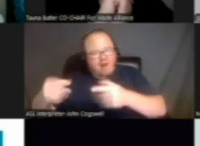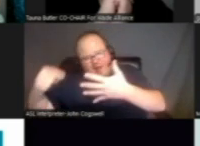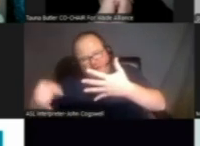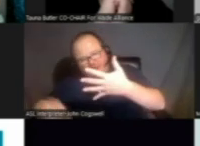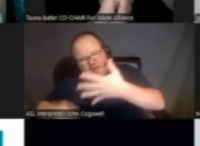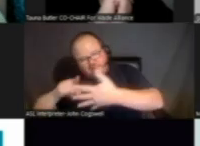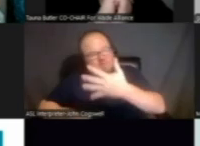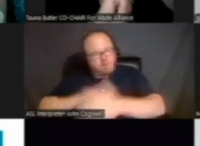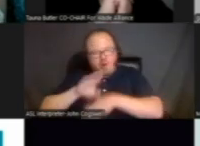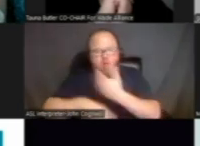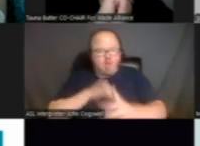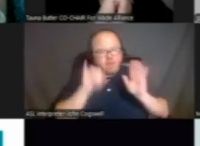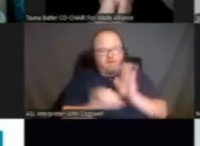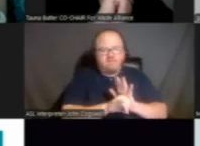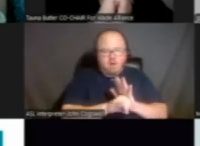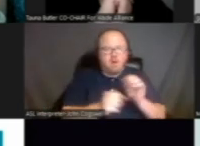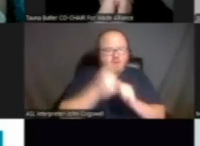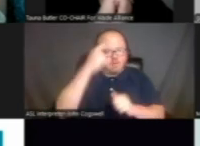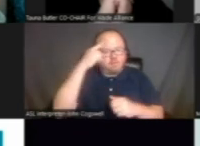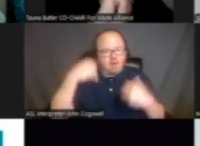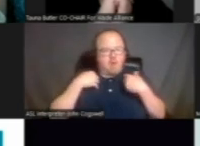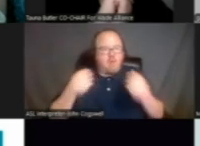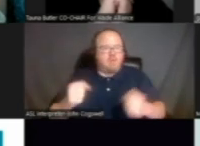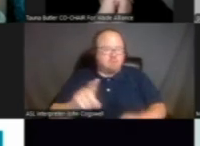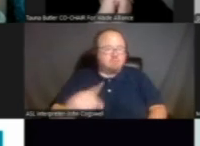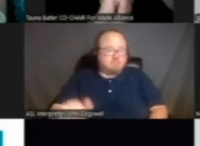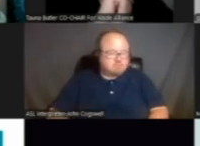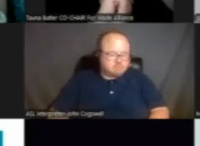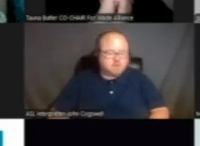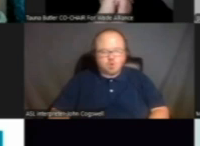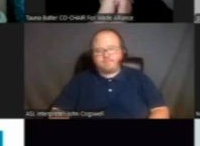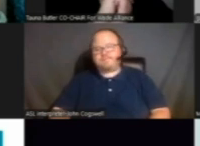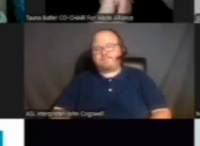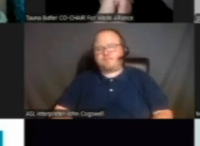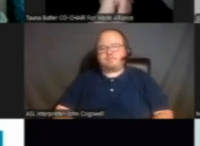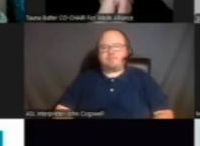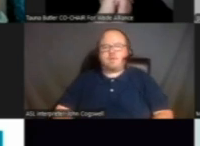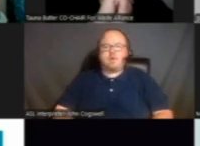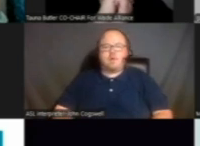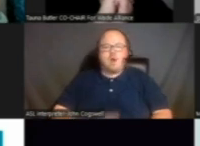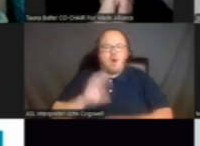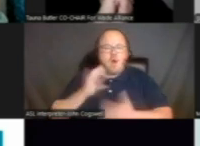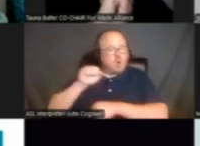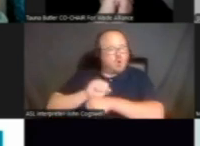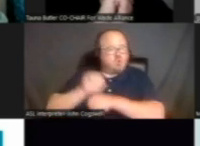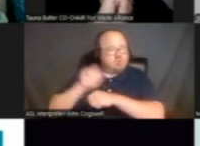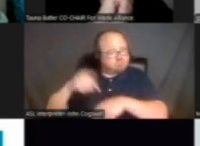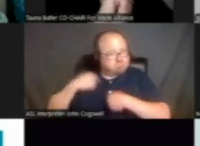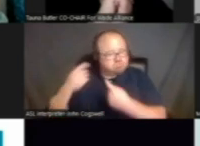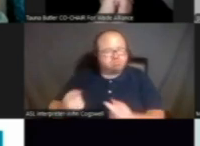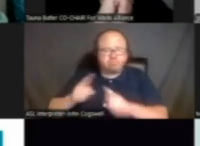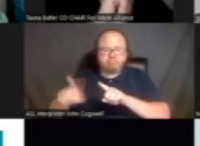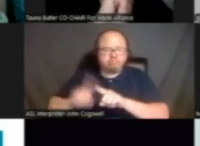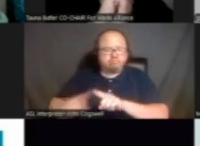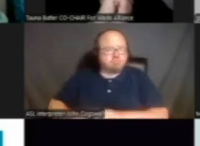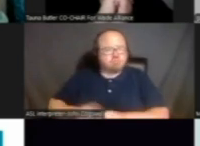we all identify with having a mental health disability. So the work that we've done has been in various